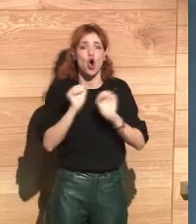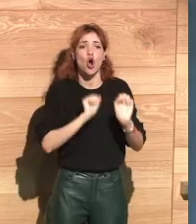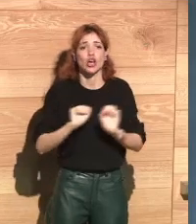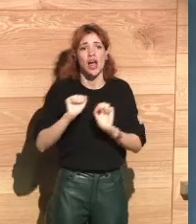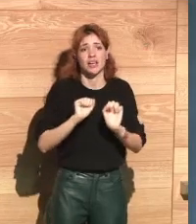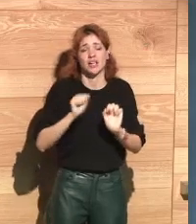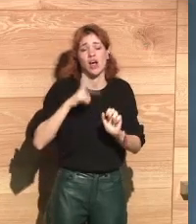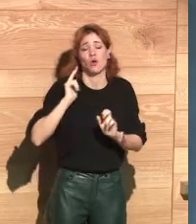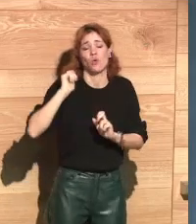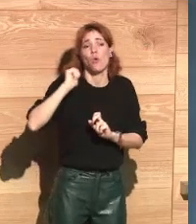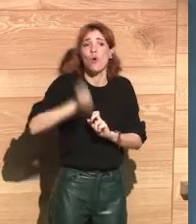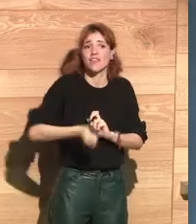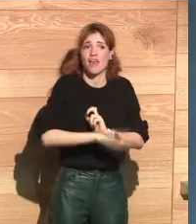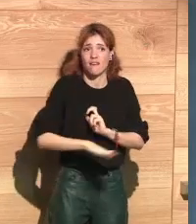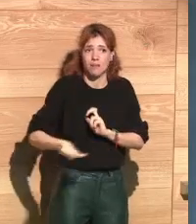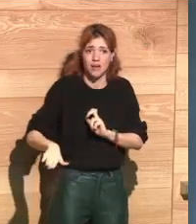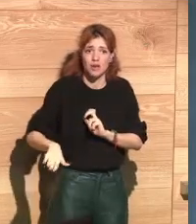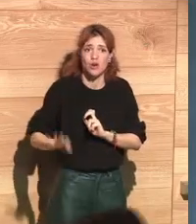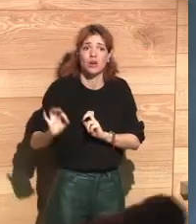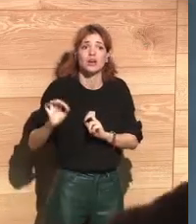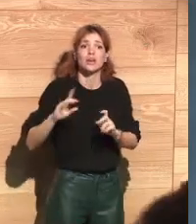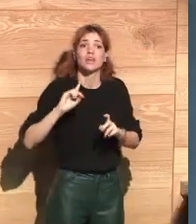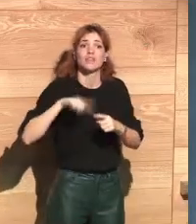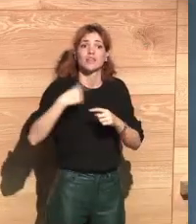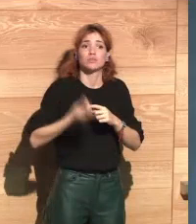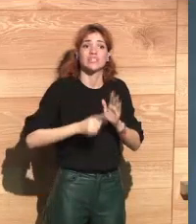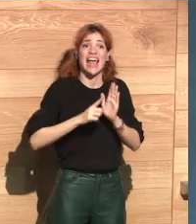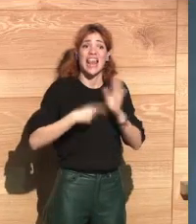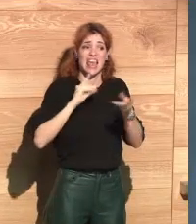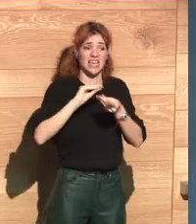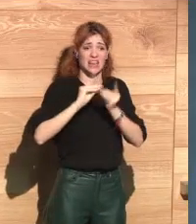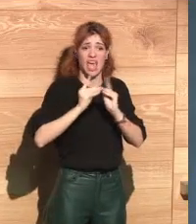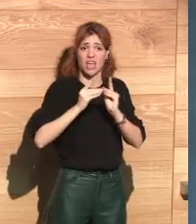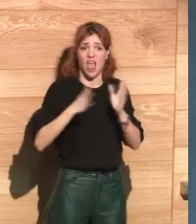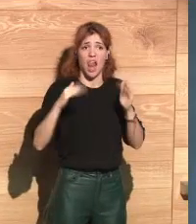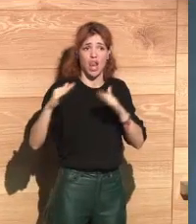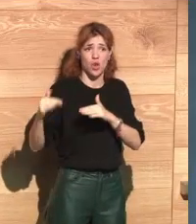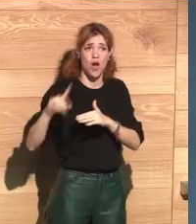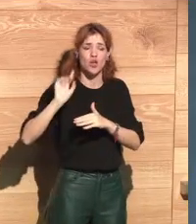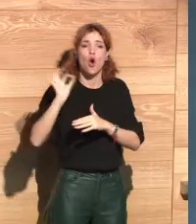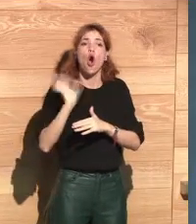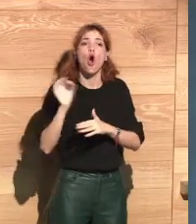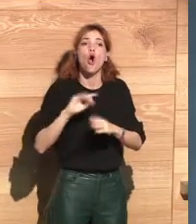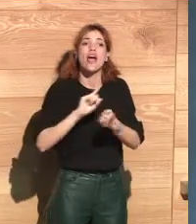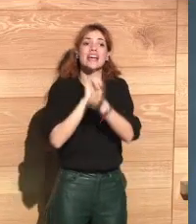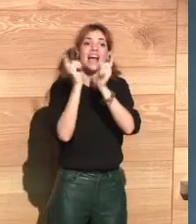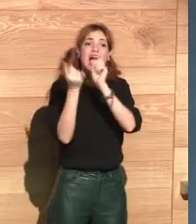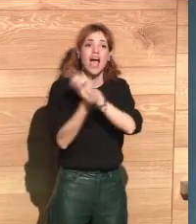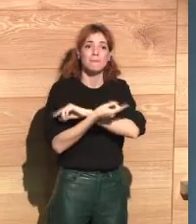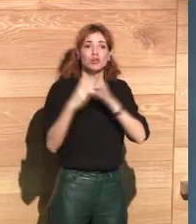within the organic law for the protection of the minors that has not been developed in the digital environment.